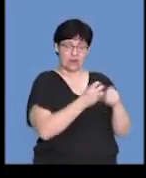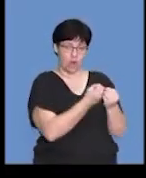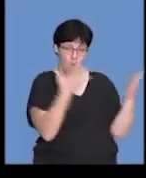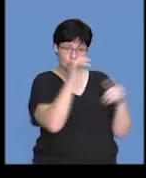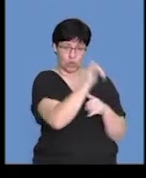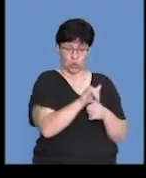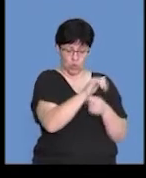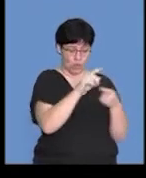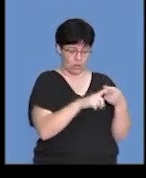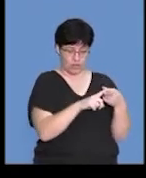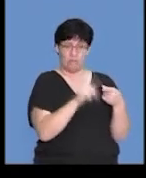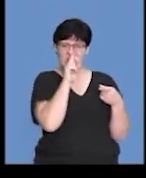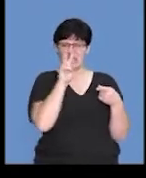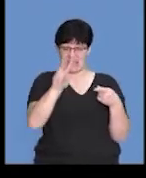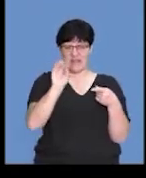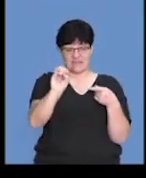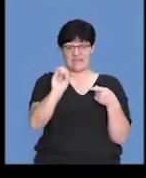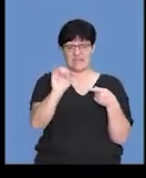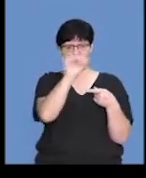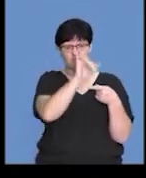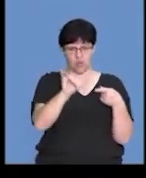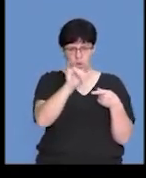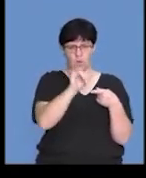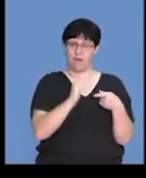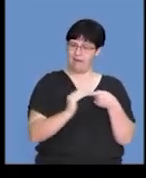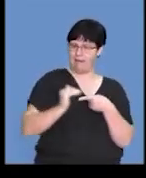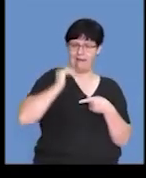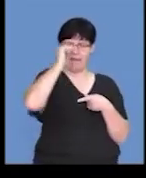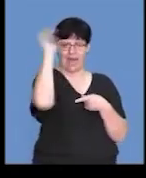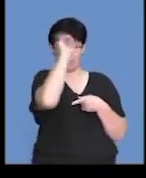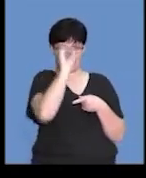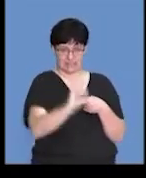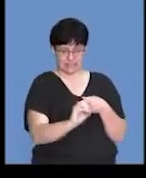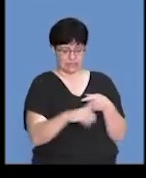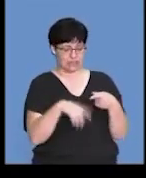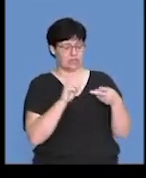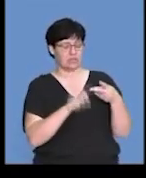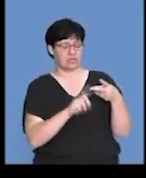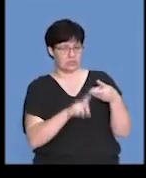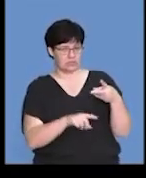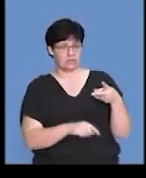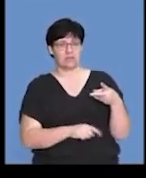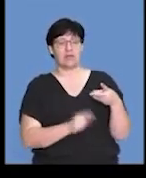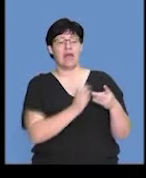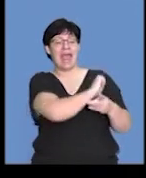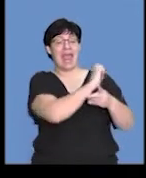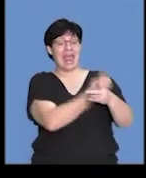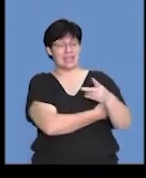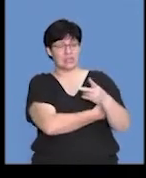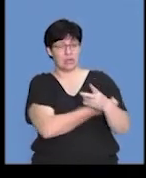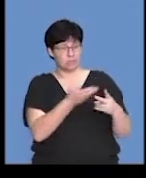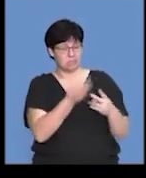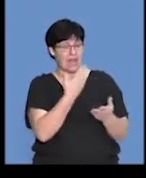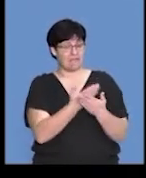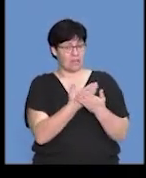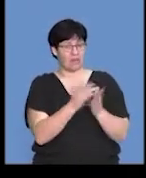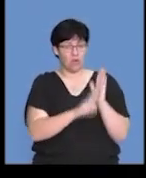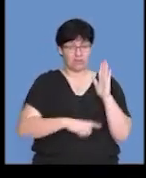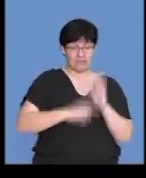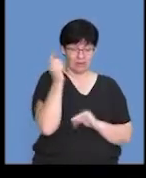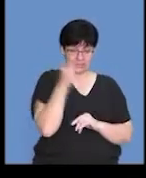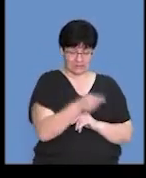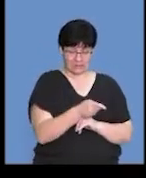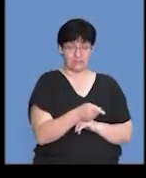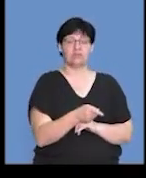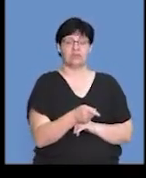of yolk. And you can clearly see that the yolk has the highest percentage here, as well as the amount of energy available for that developing